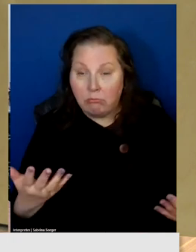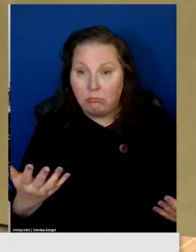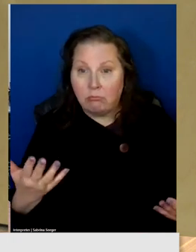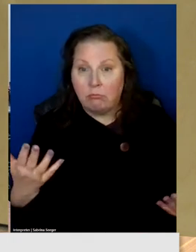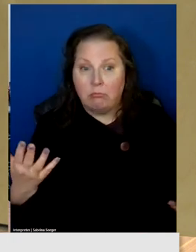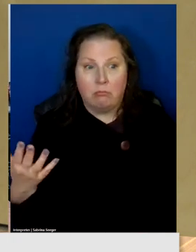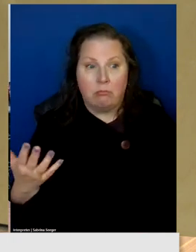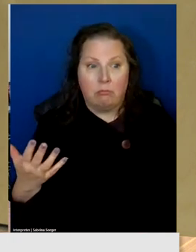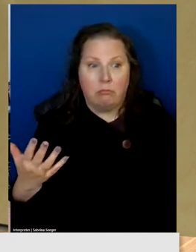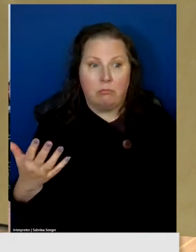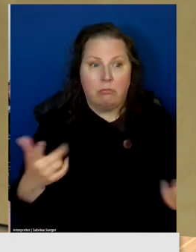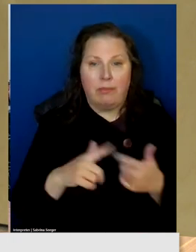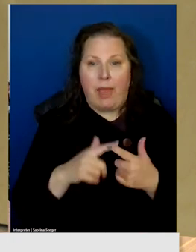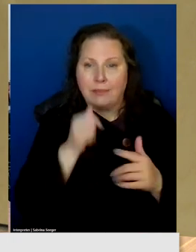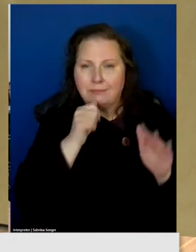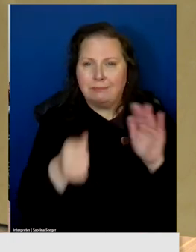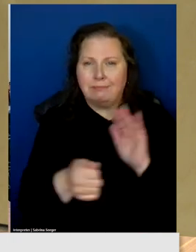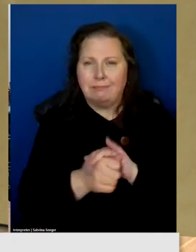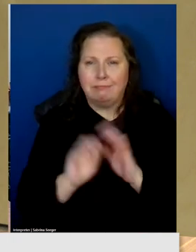That's smoke and mirrors.